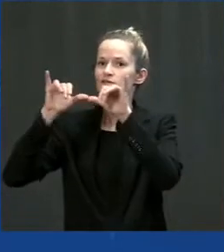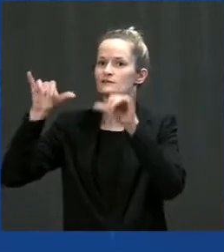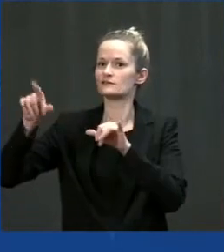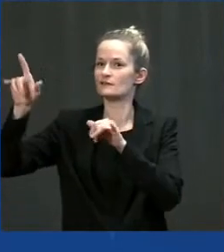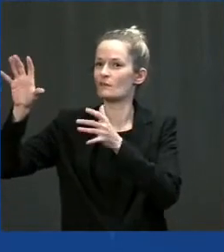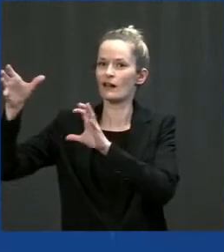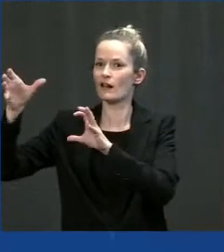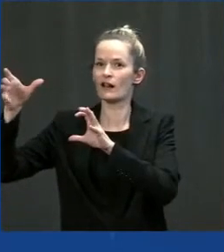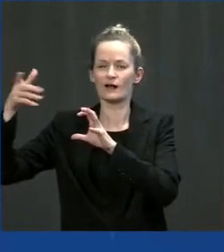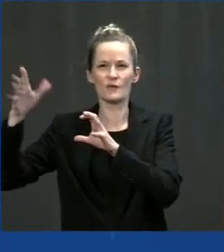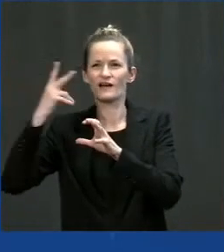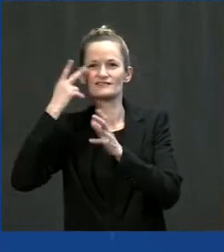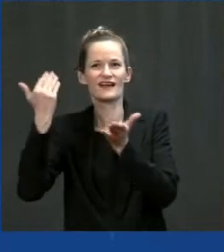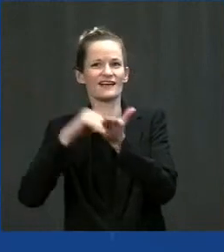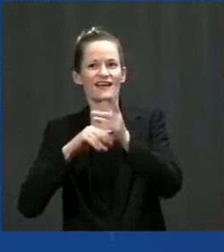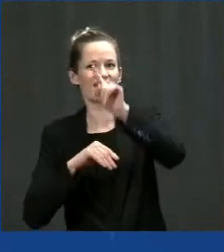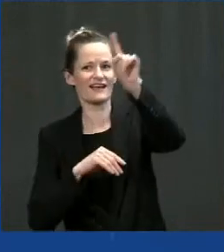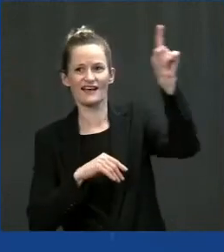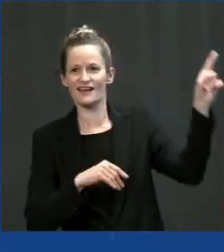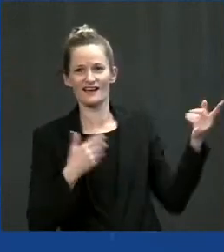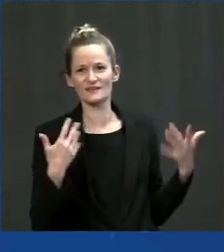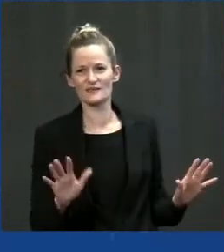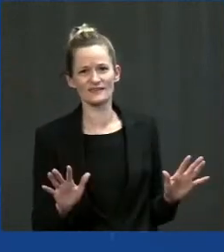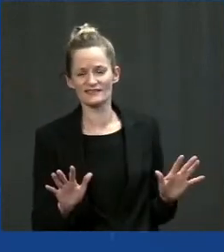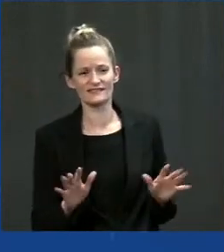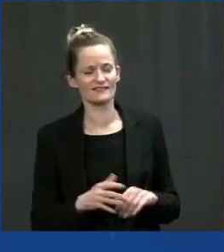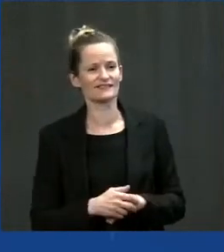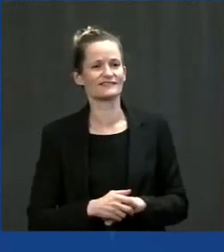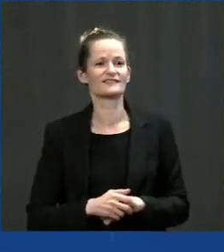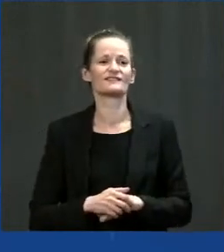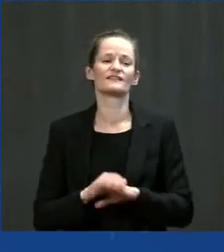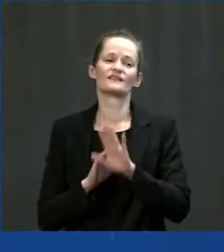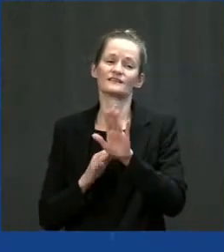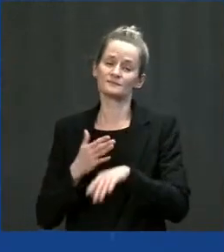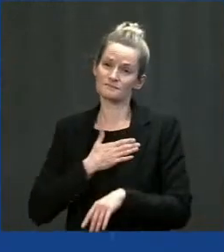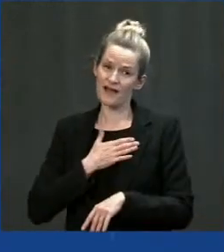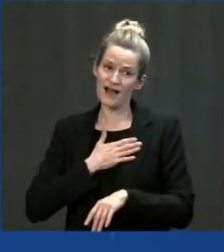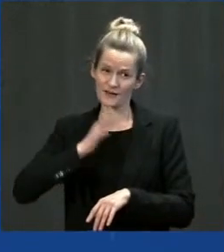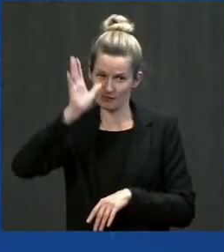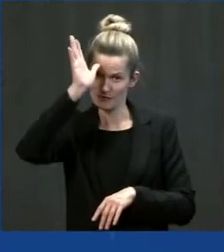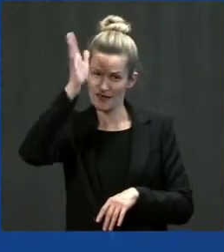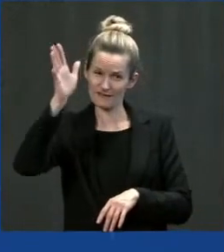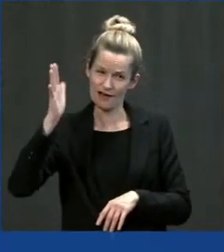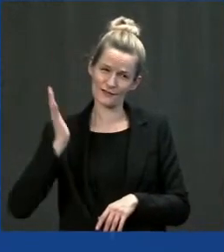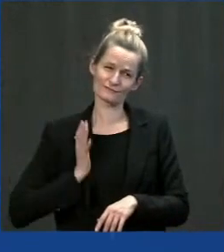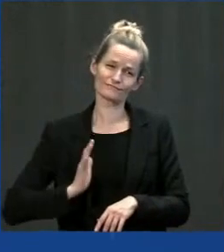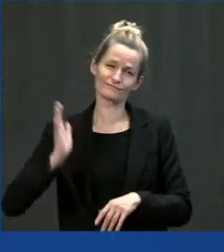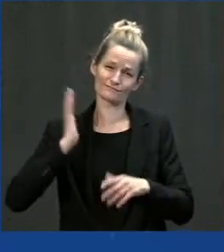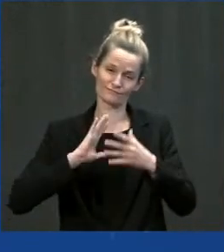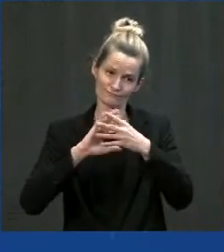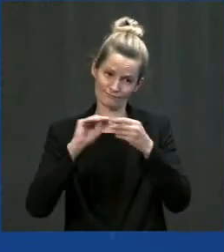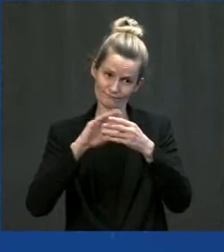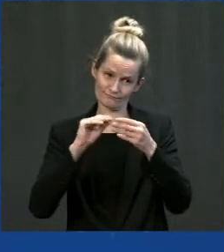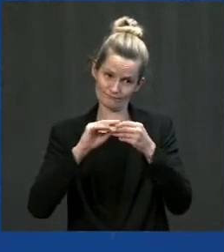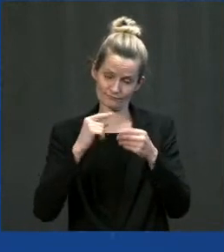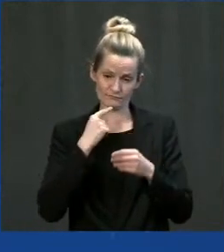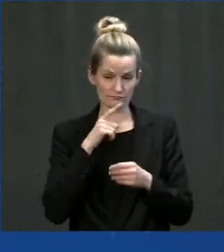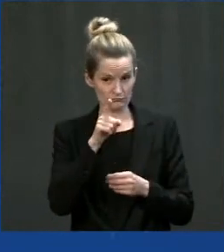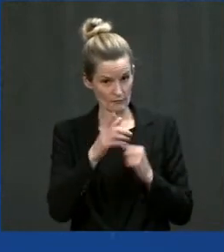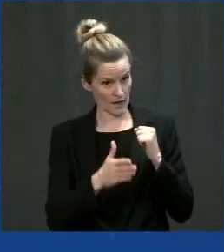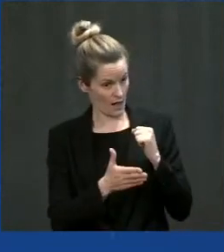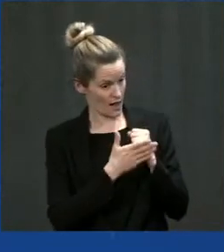neighbors. But we got also the entire United States Senate supporting it by 69 votes. And